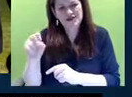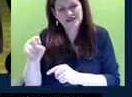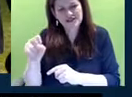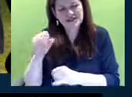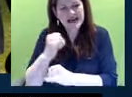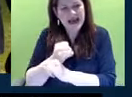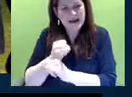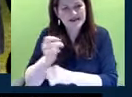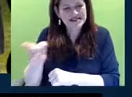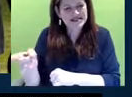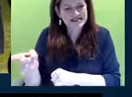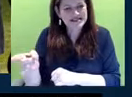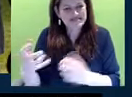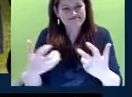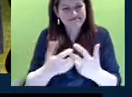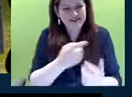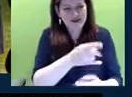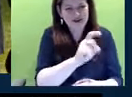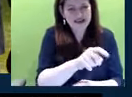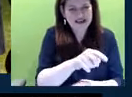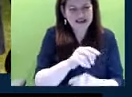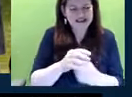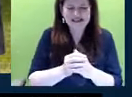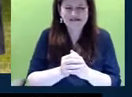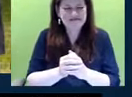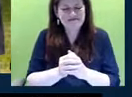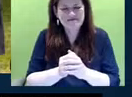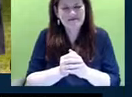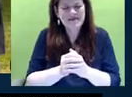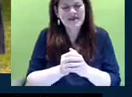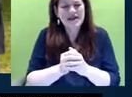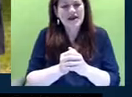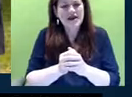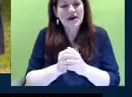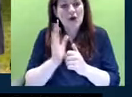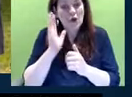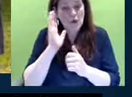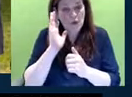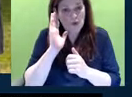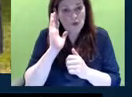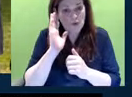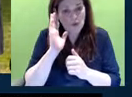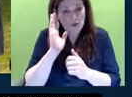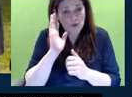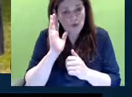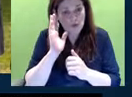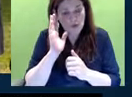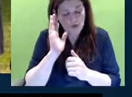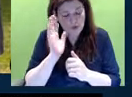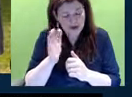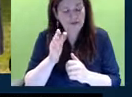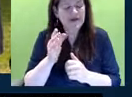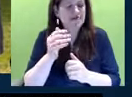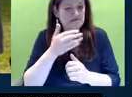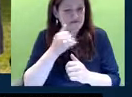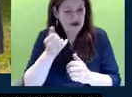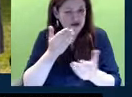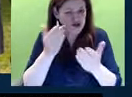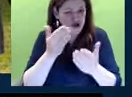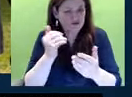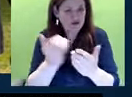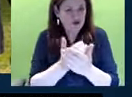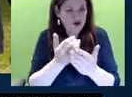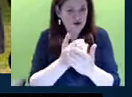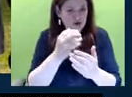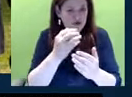across the county that will be better served in the building that we're going to